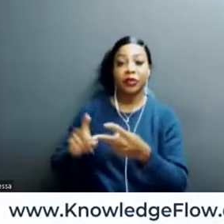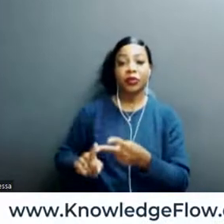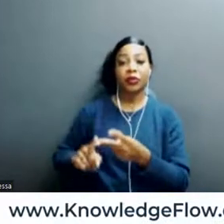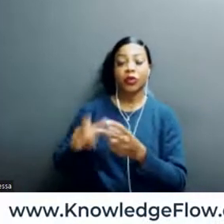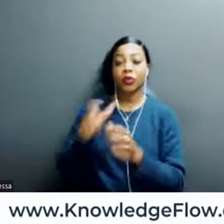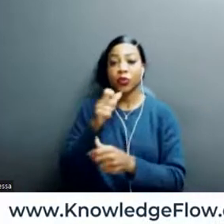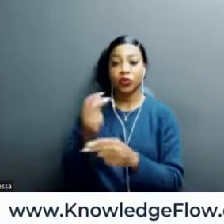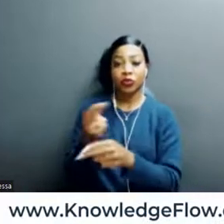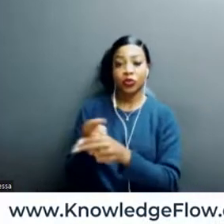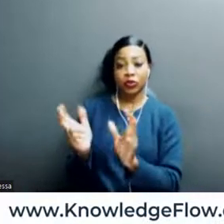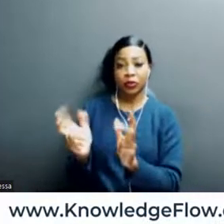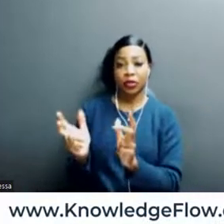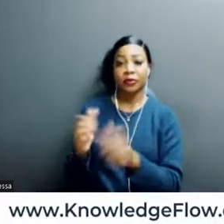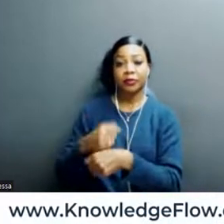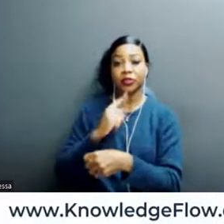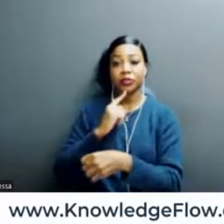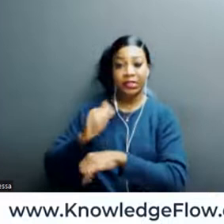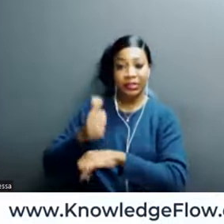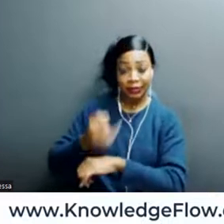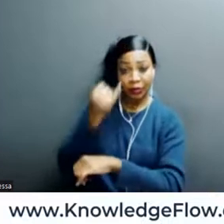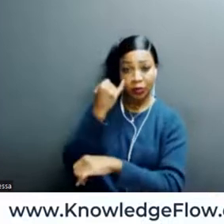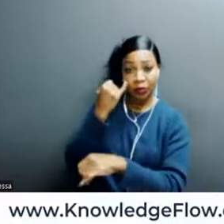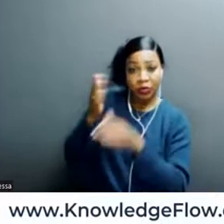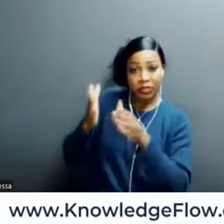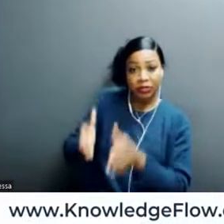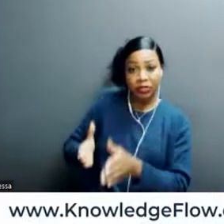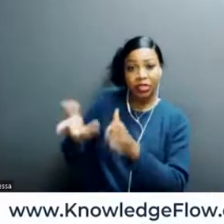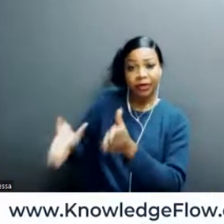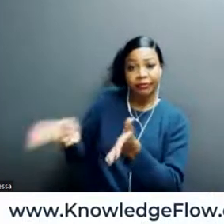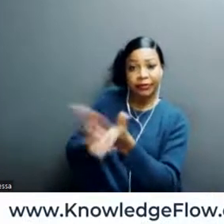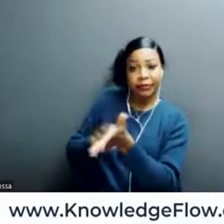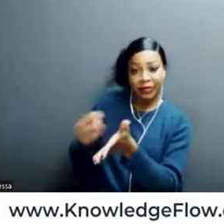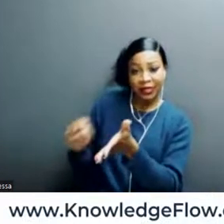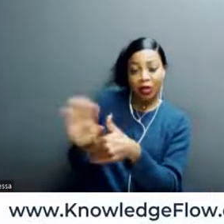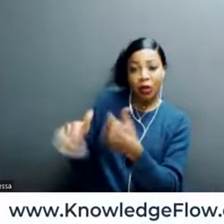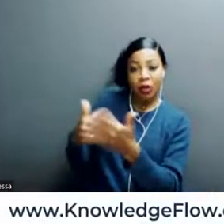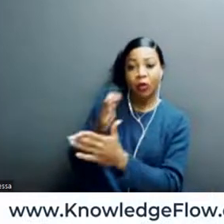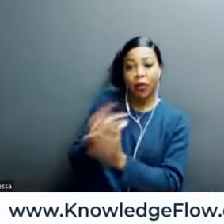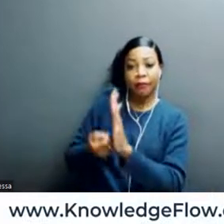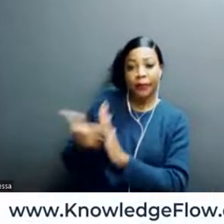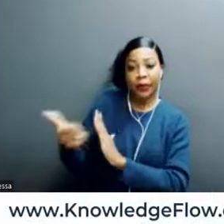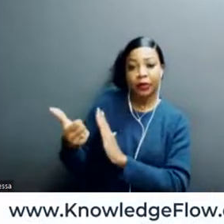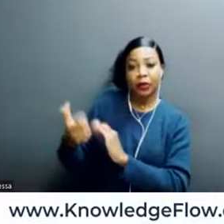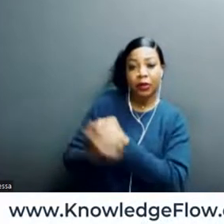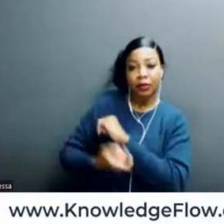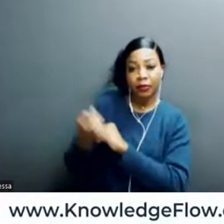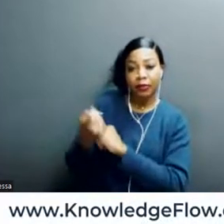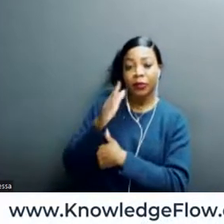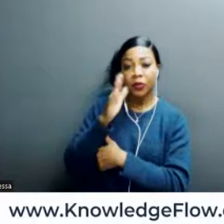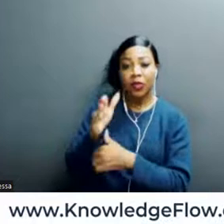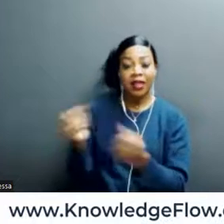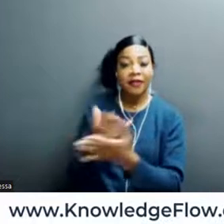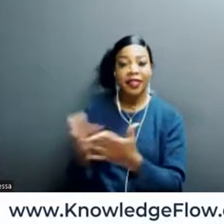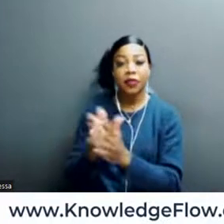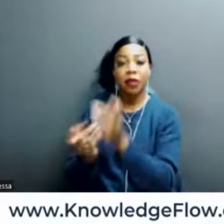settings in place so that when a user logs in, all of that is deleted. So, cash is cleared, you know, browser cookies are